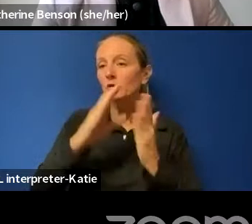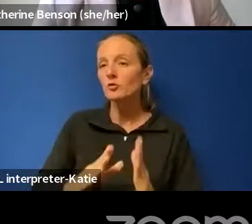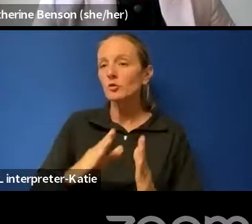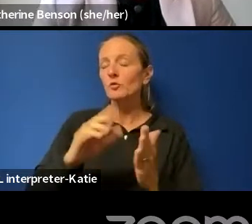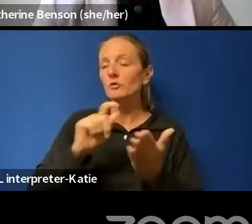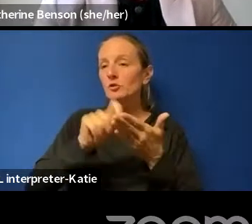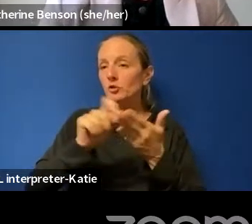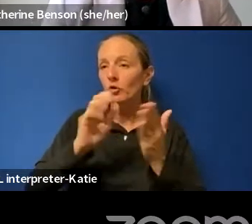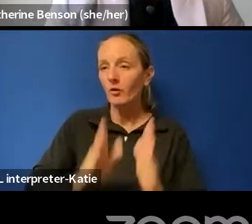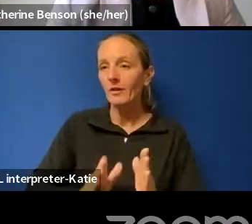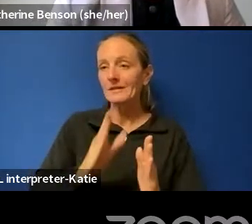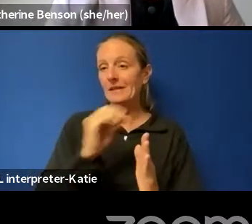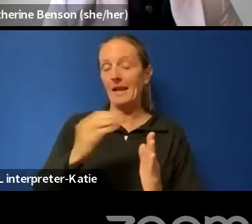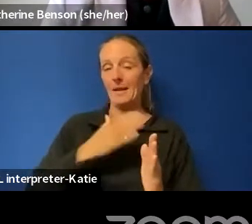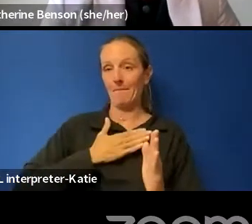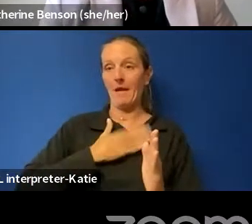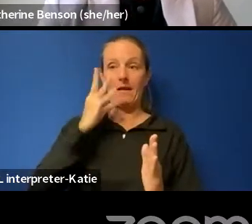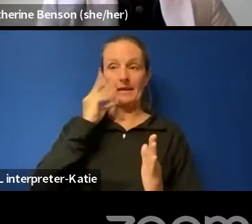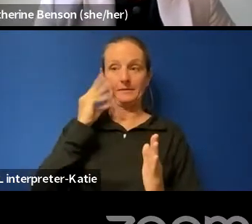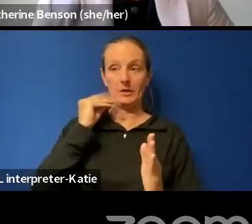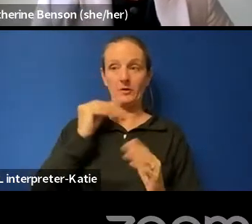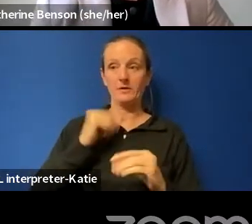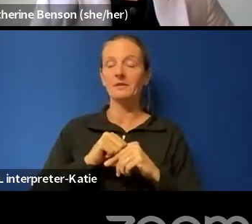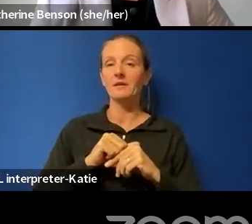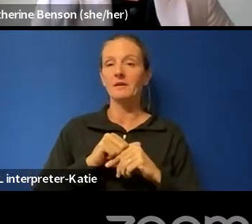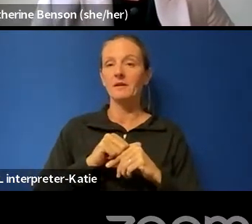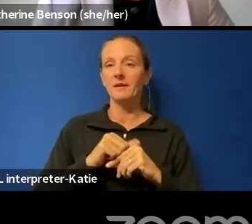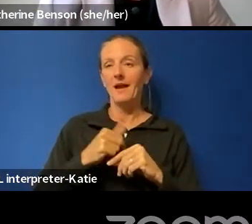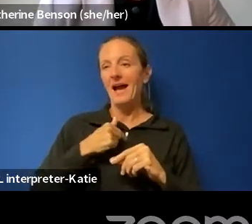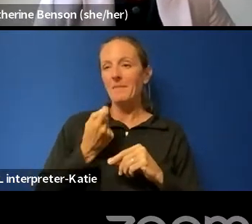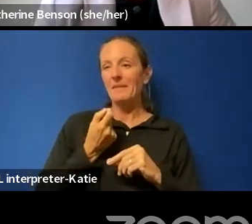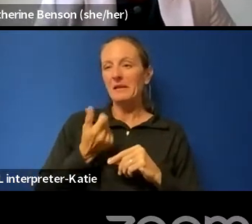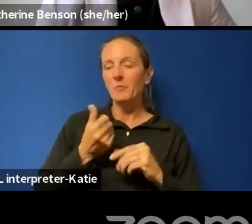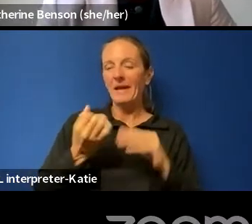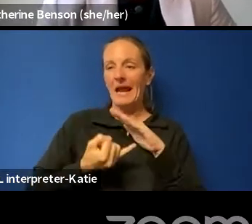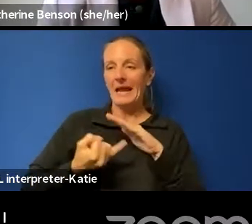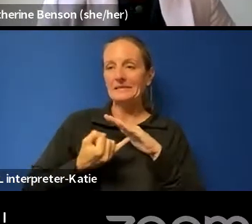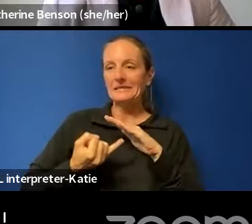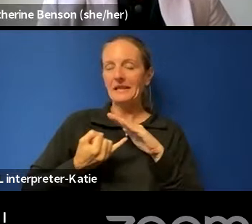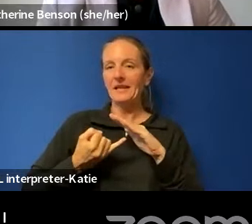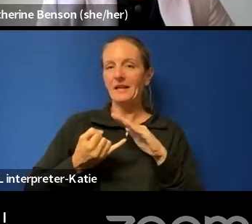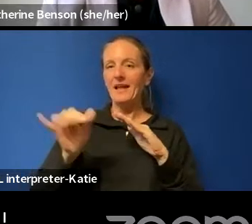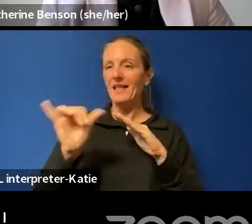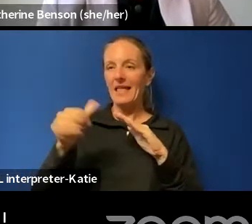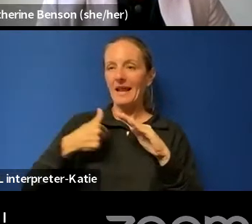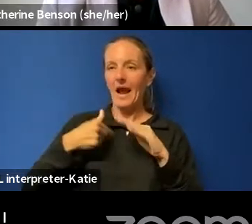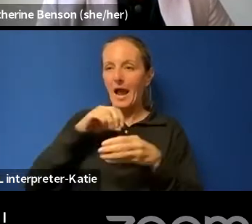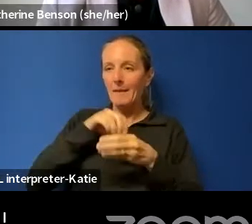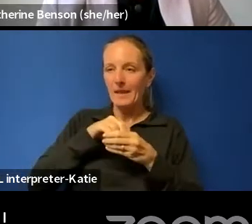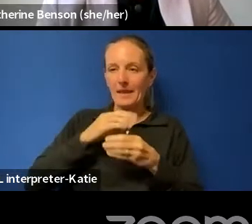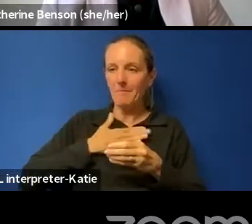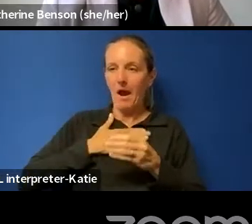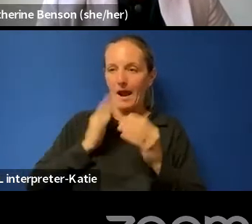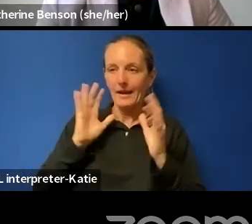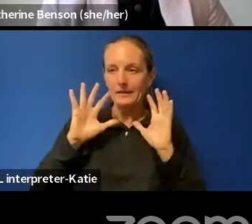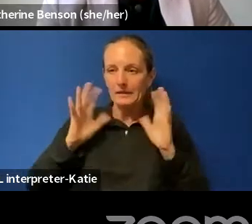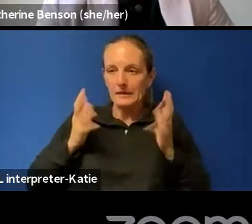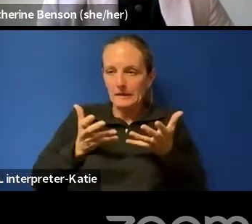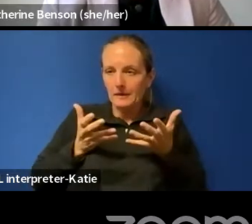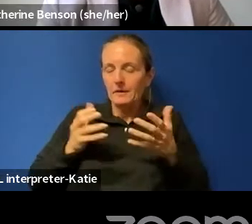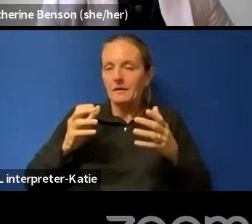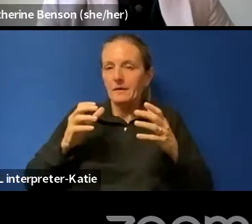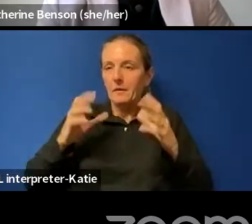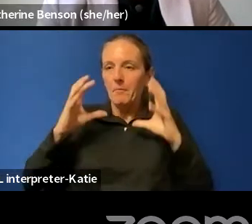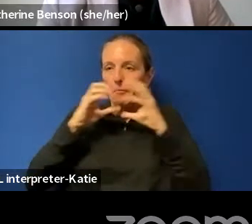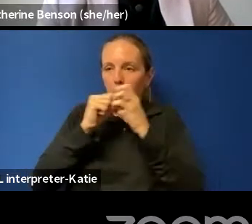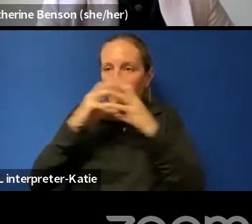my experience to feel kind of like a little bit isolated, like you're in your own little bubble within your school district. Um, and I